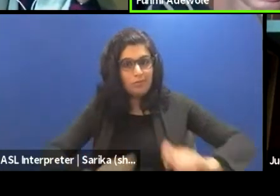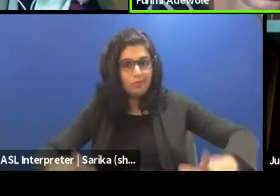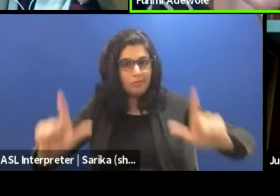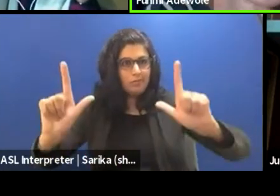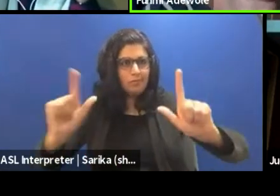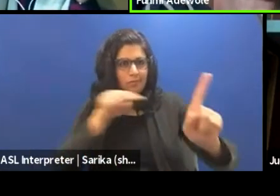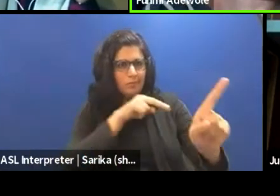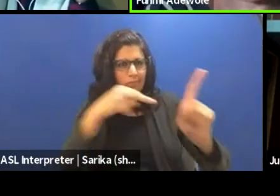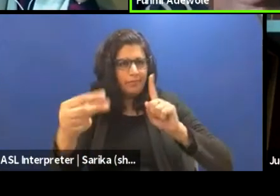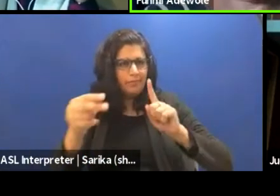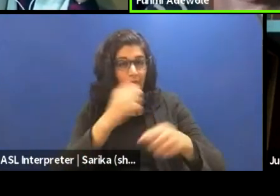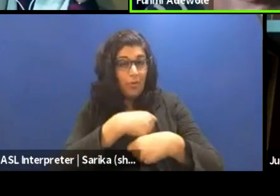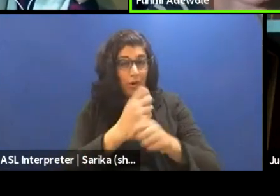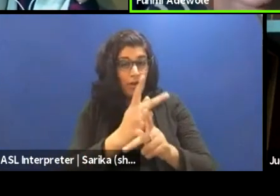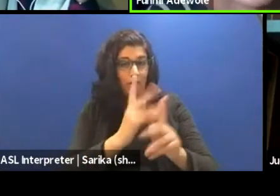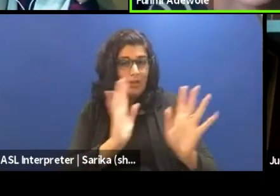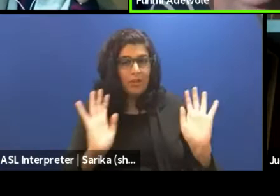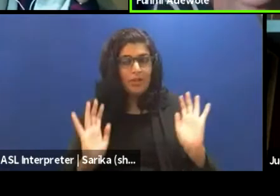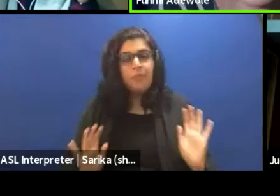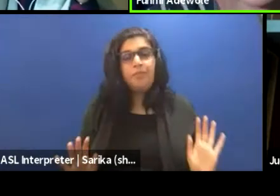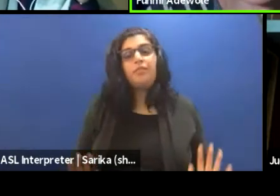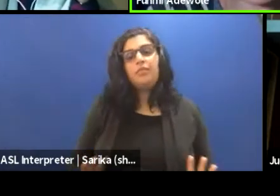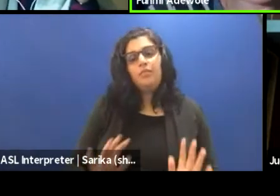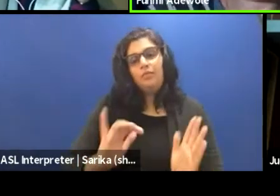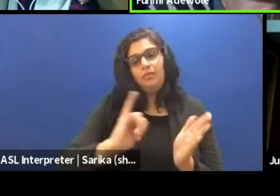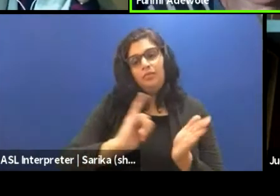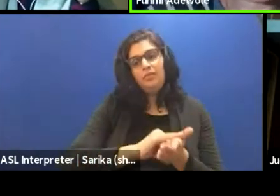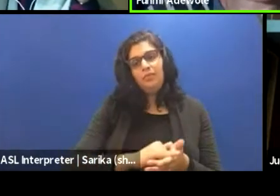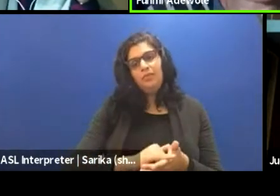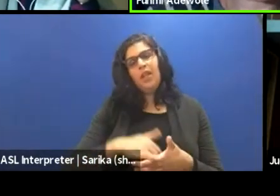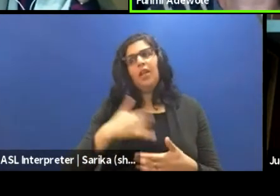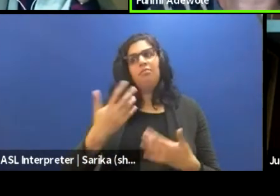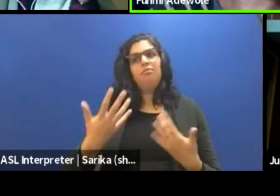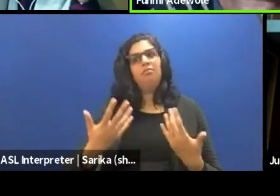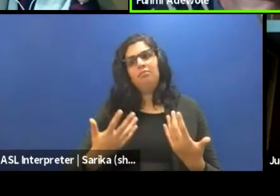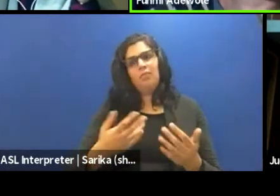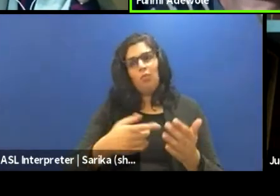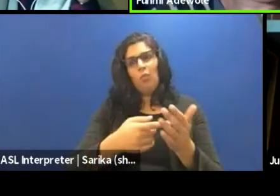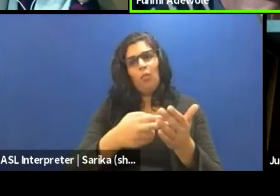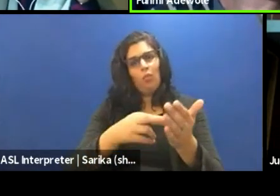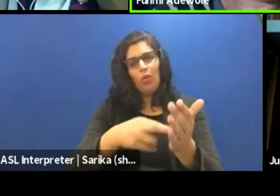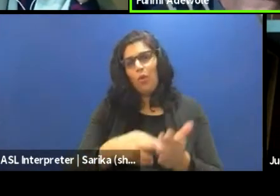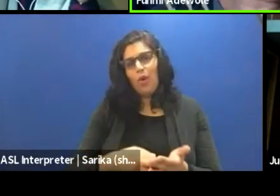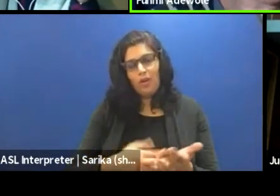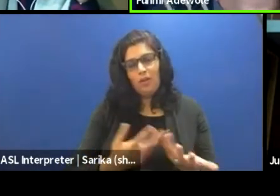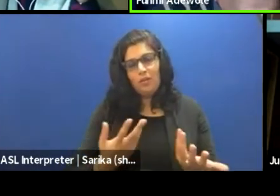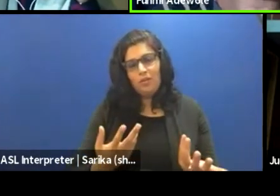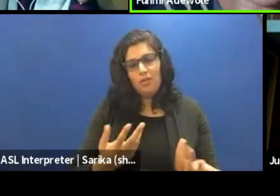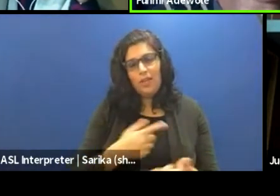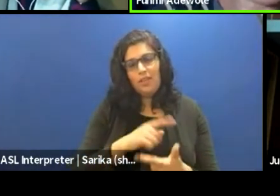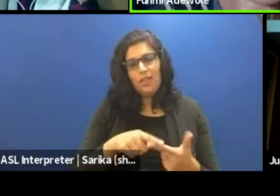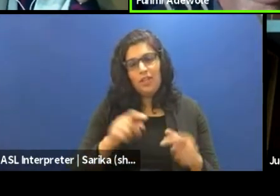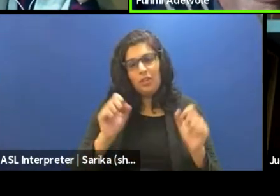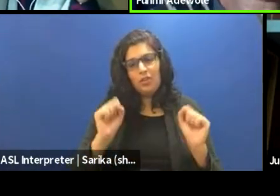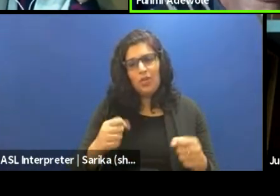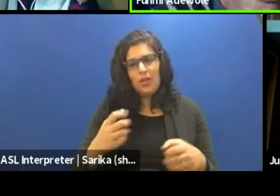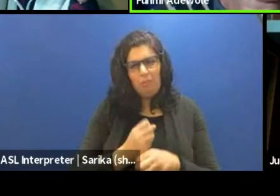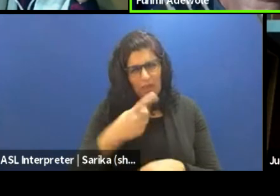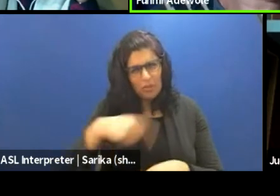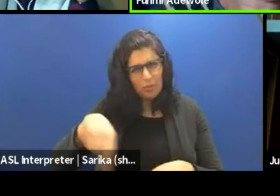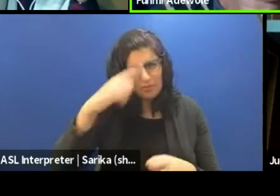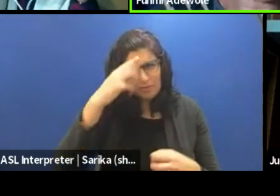you know, so that that is what it requires, because then you can make make those decisions.